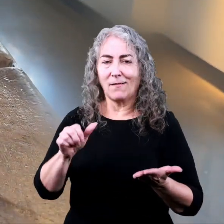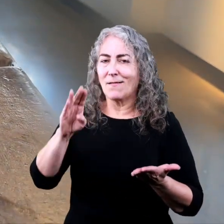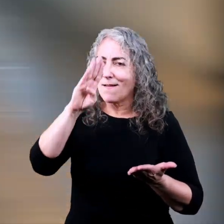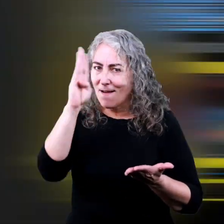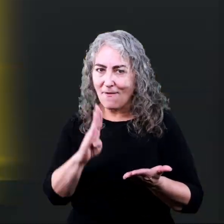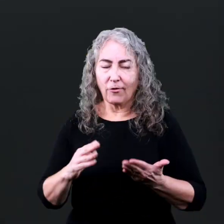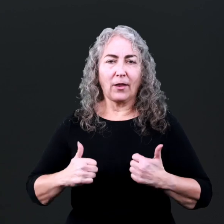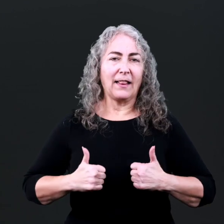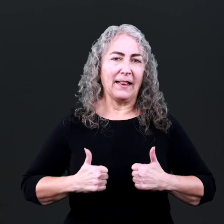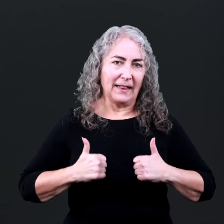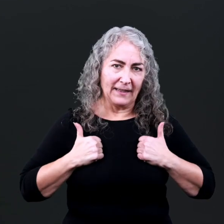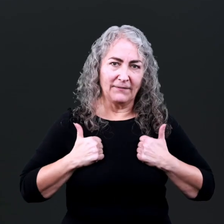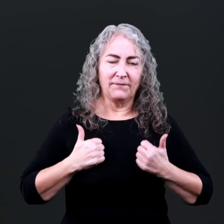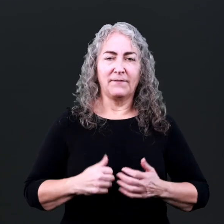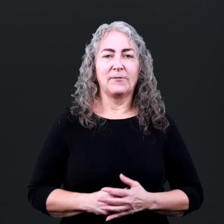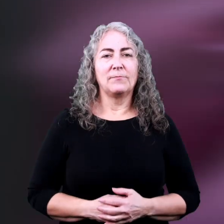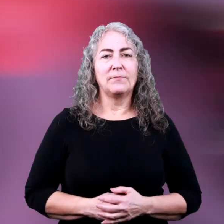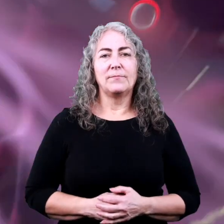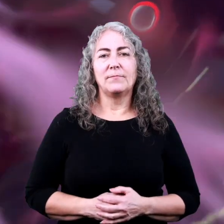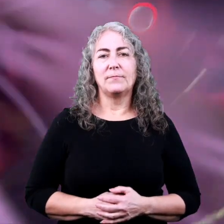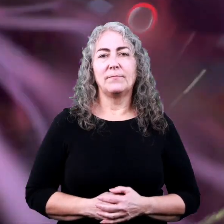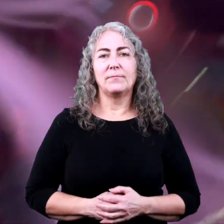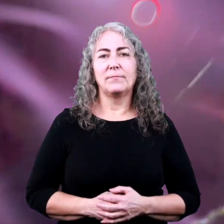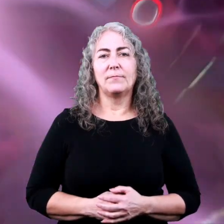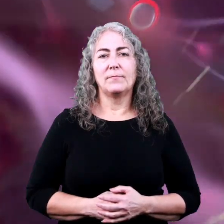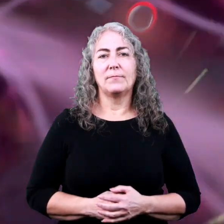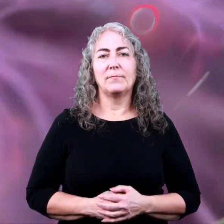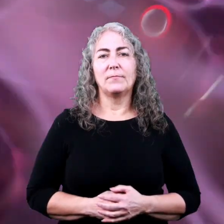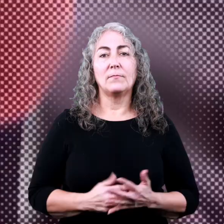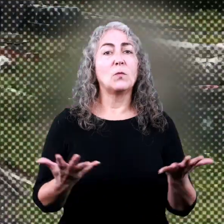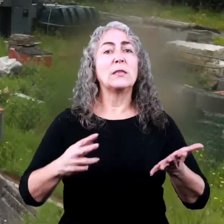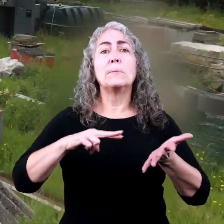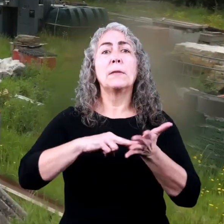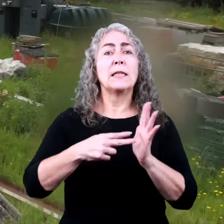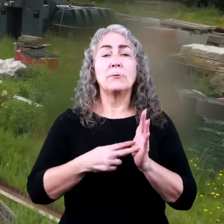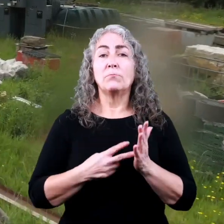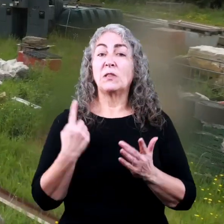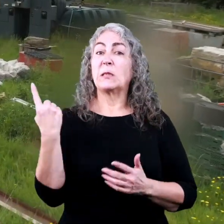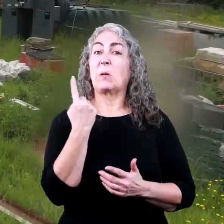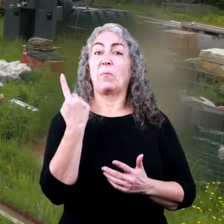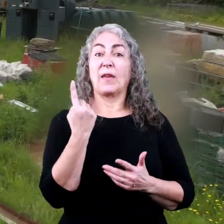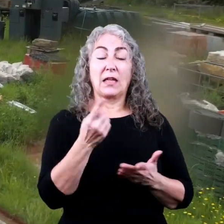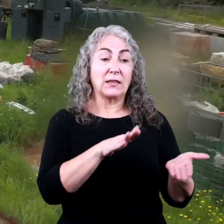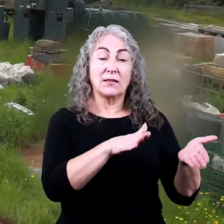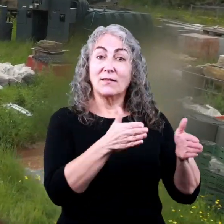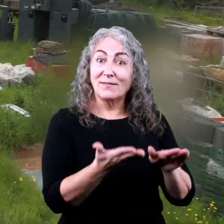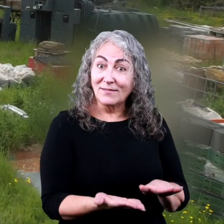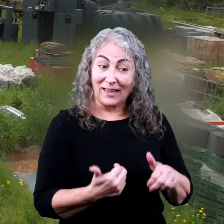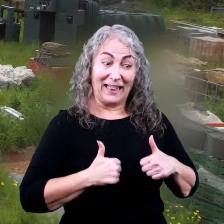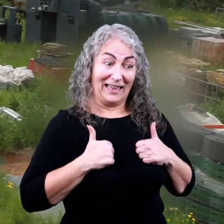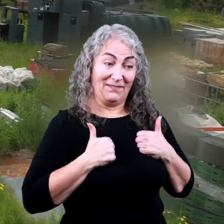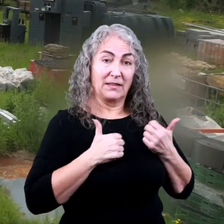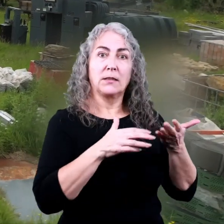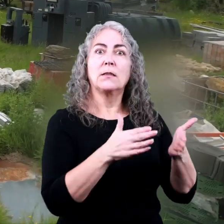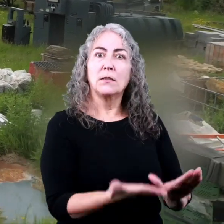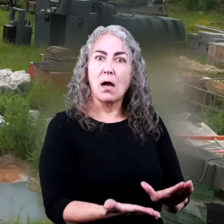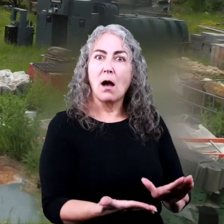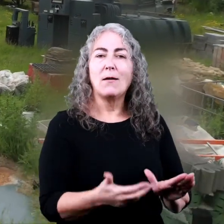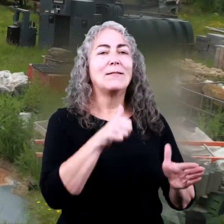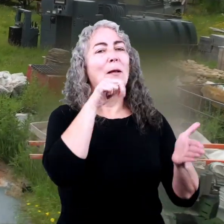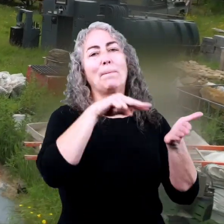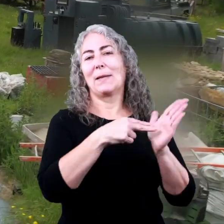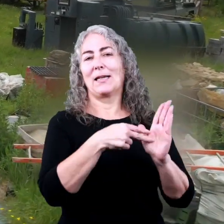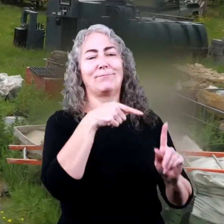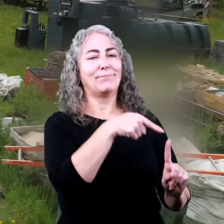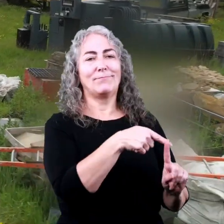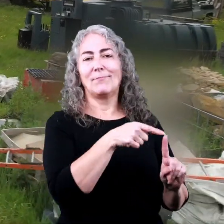and have never been alive Which means that when something living dies, it